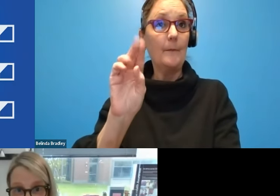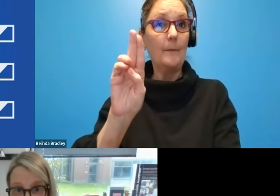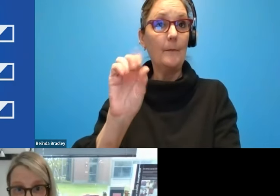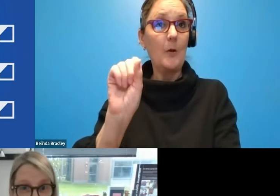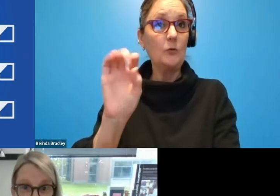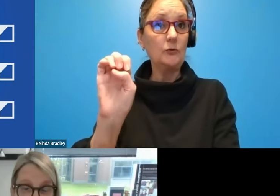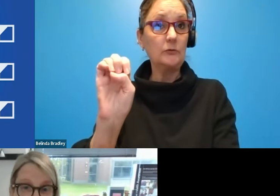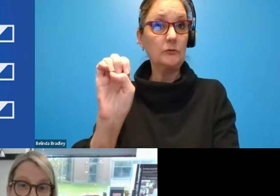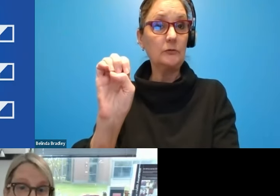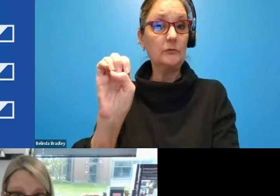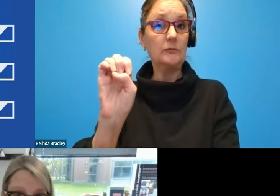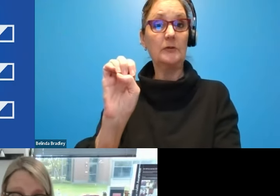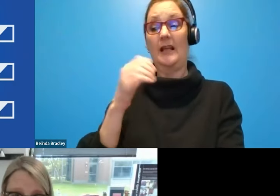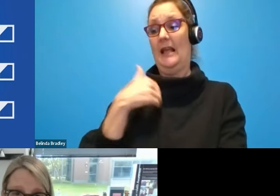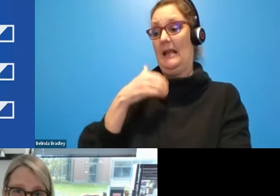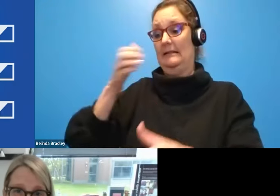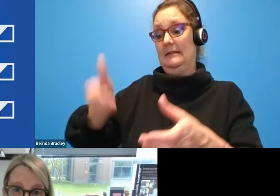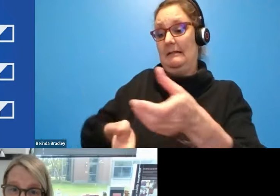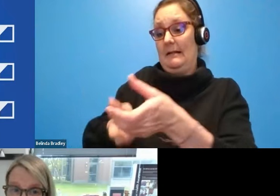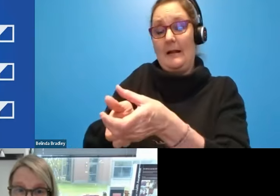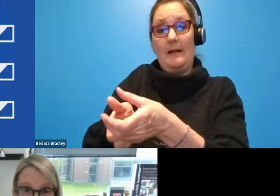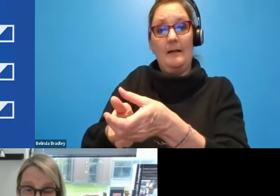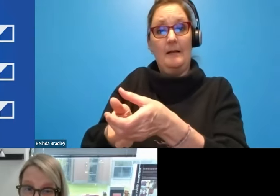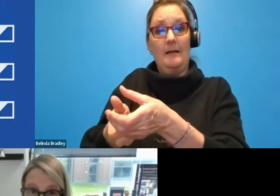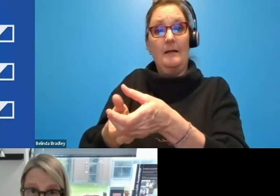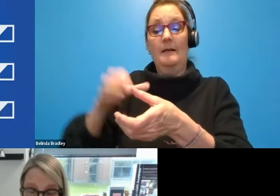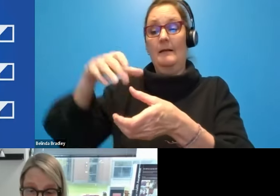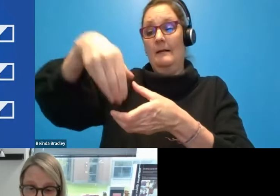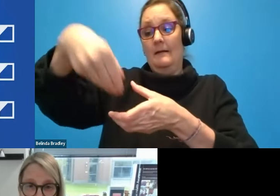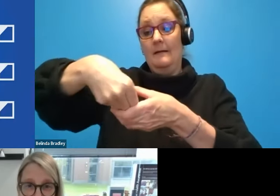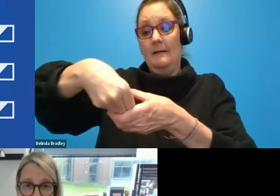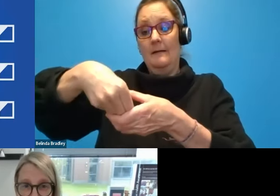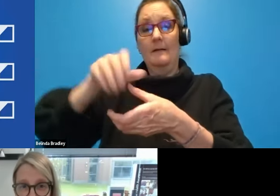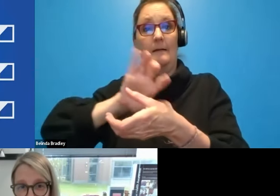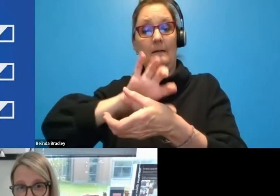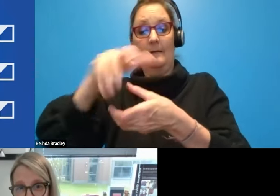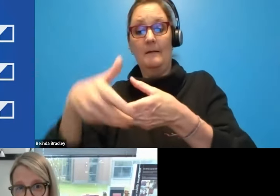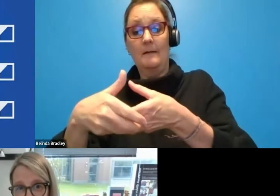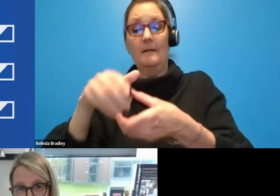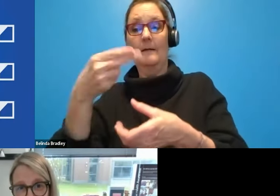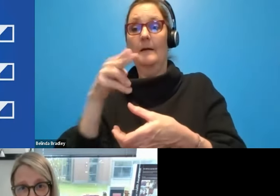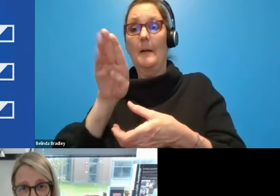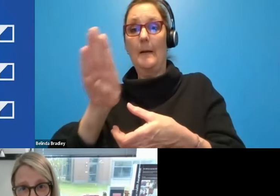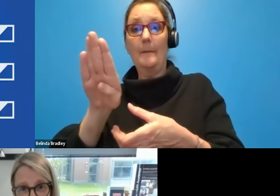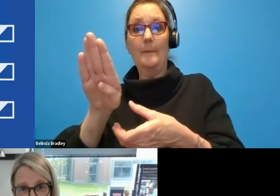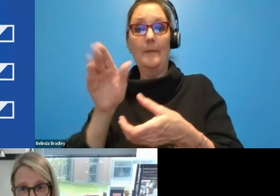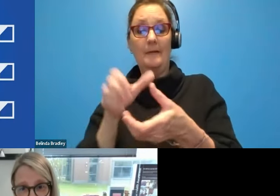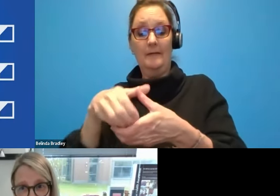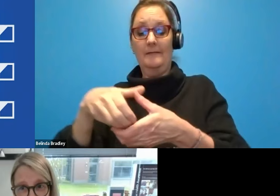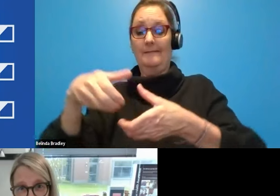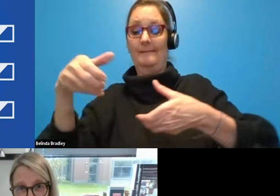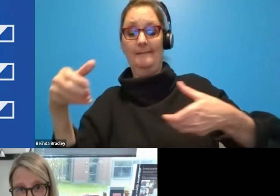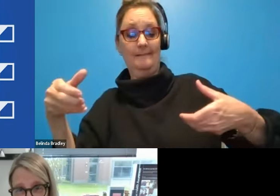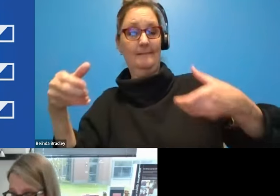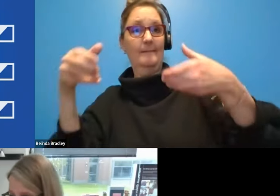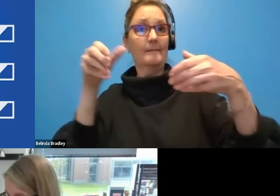Um, and comes with a bunch of buttons. And even more cool. This thing just snaps off and you